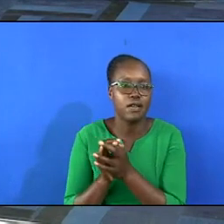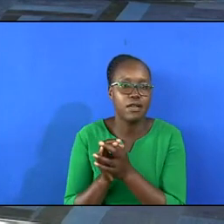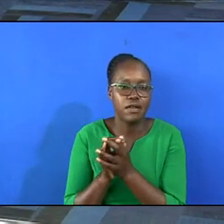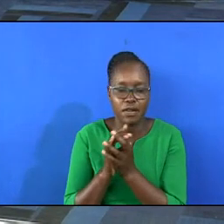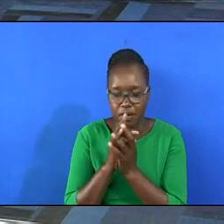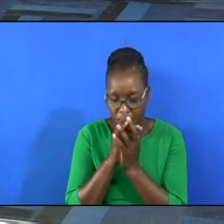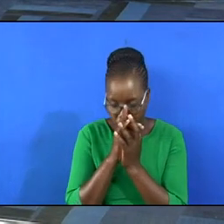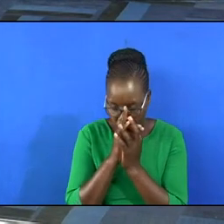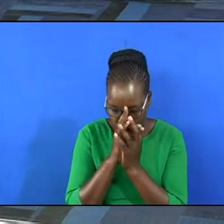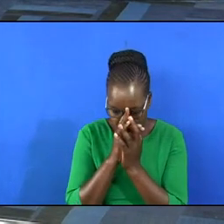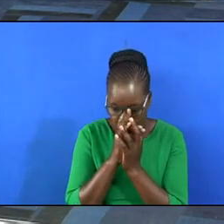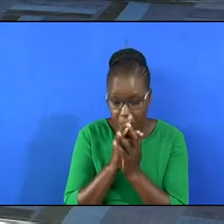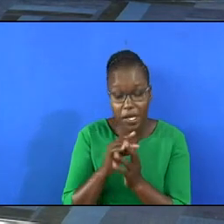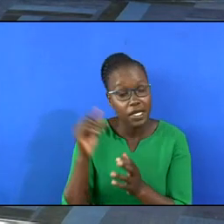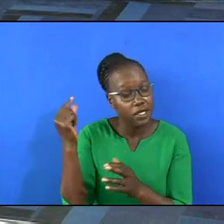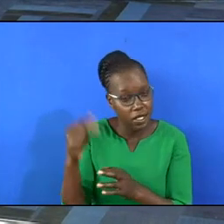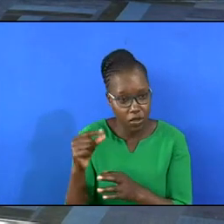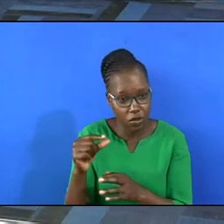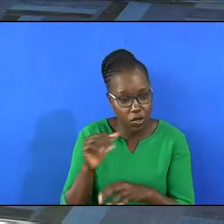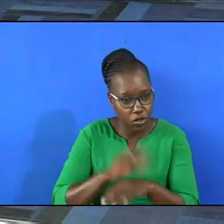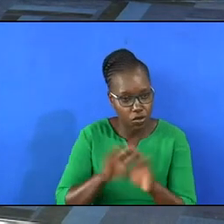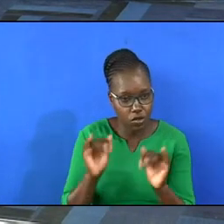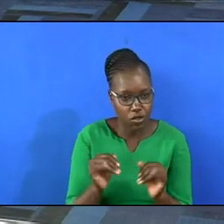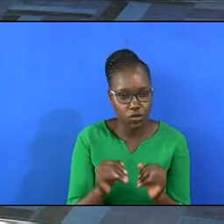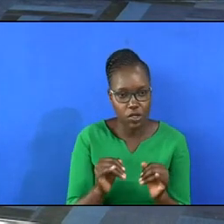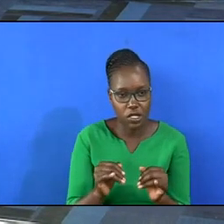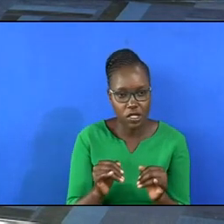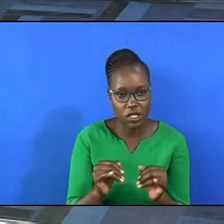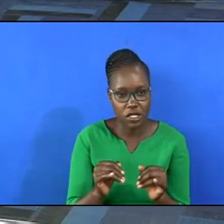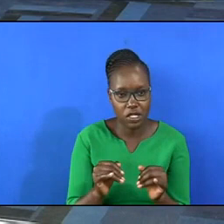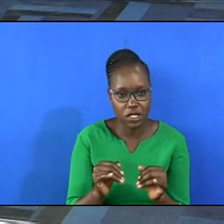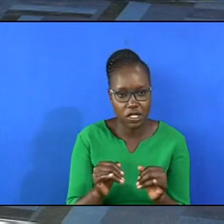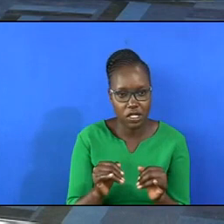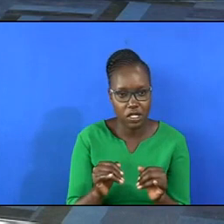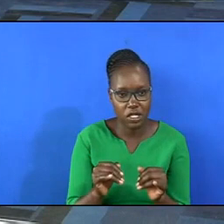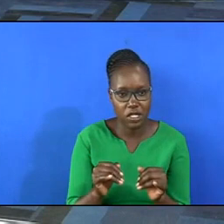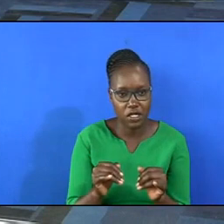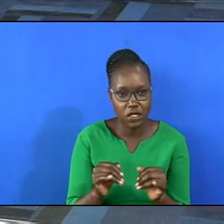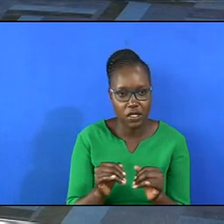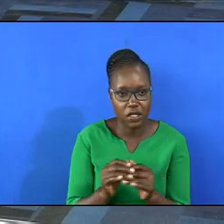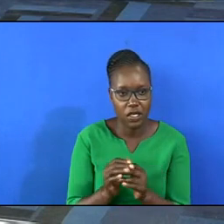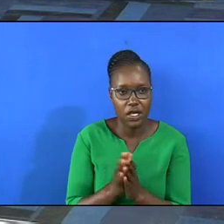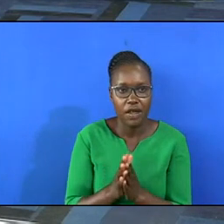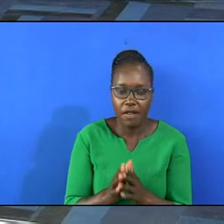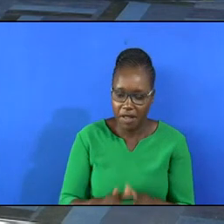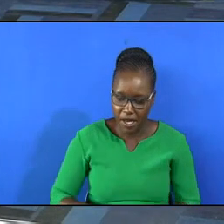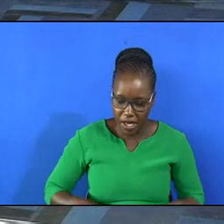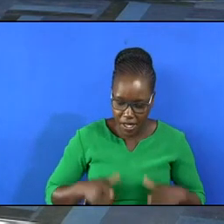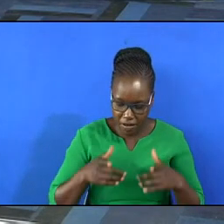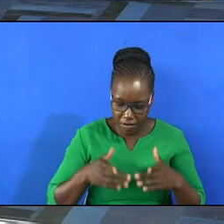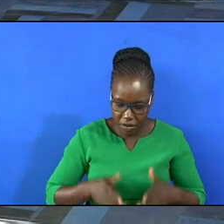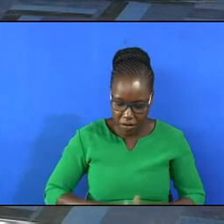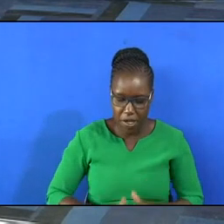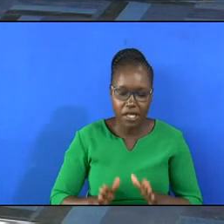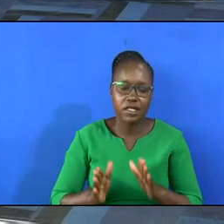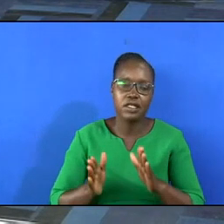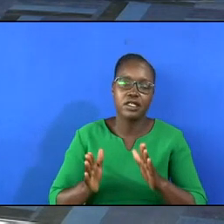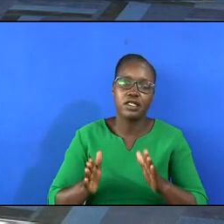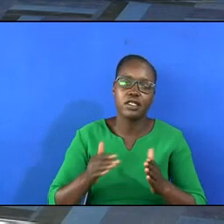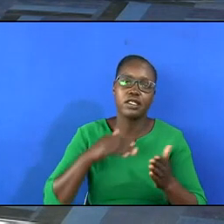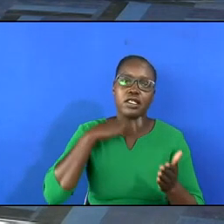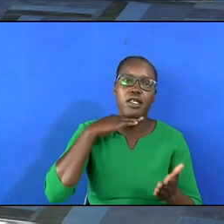The gospel, the good news is the birth, the life, the death,